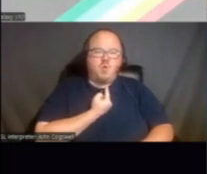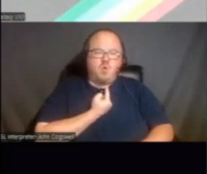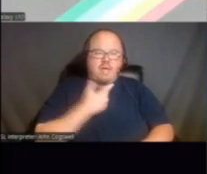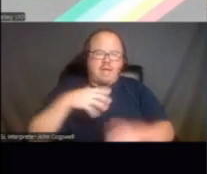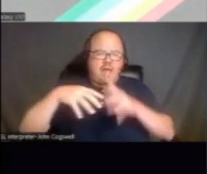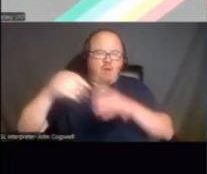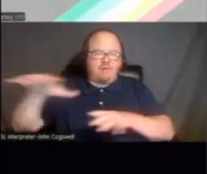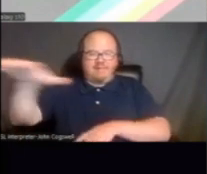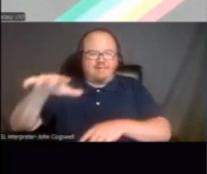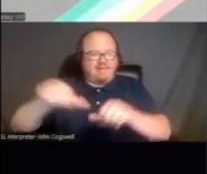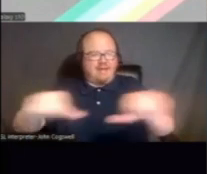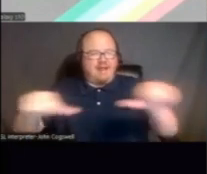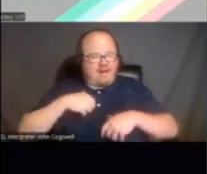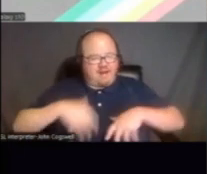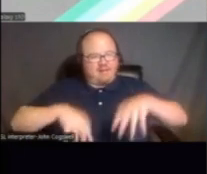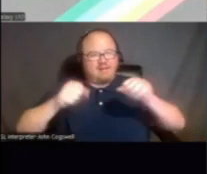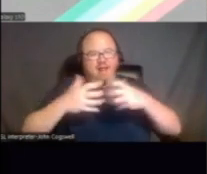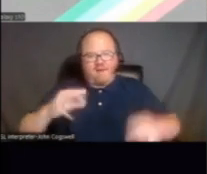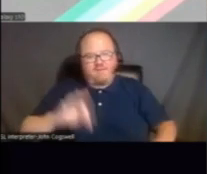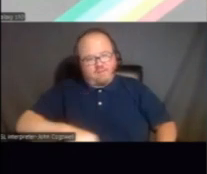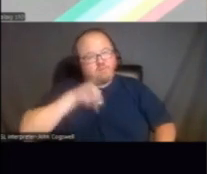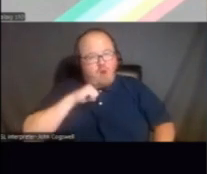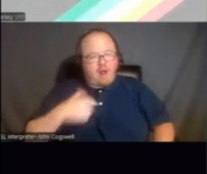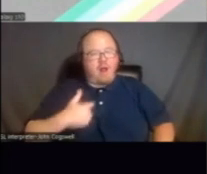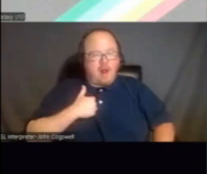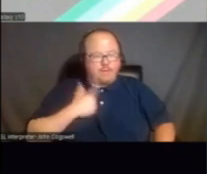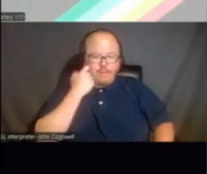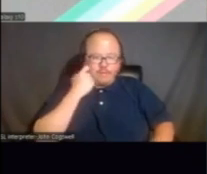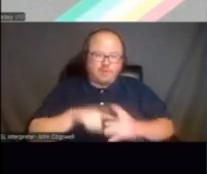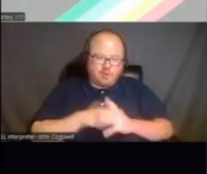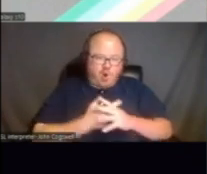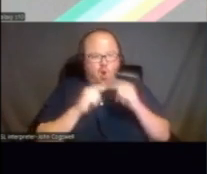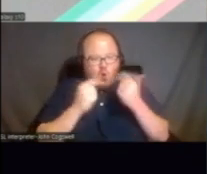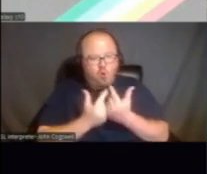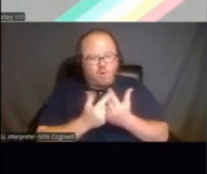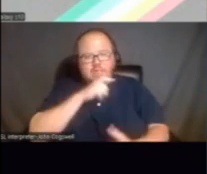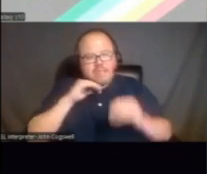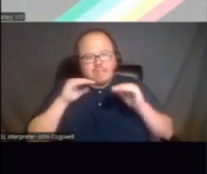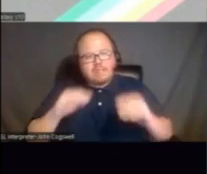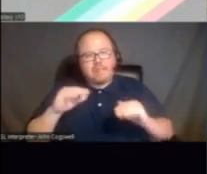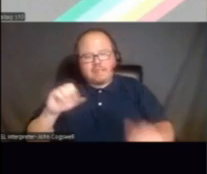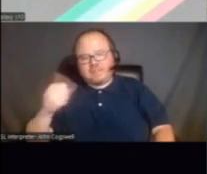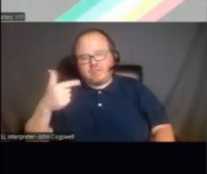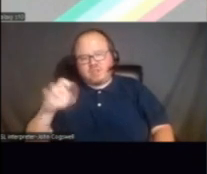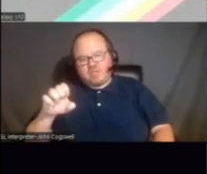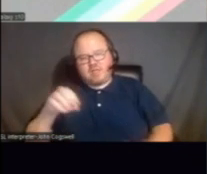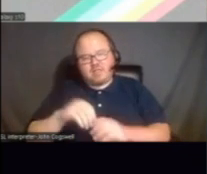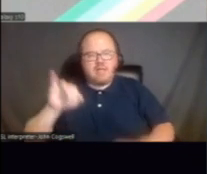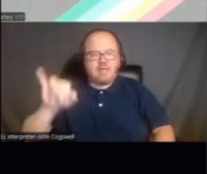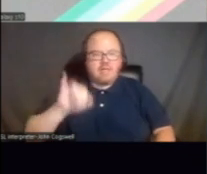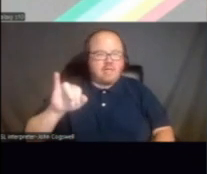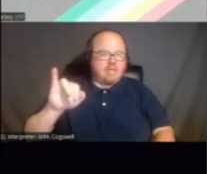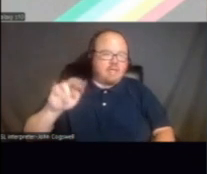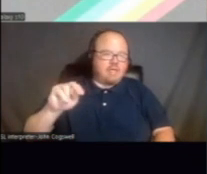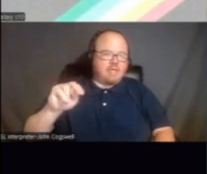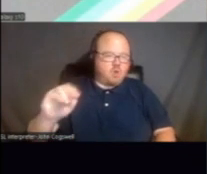this area, so I take a lot of pride in that. I just started groups at Desert Sage and Indio, as well as the Indio Puff Unit.